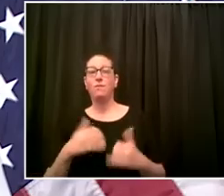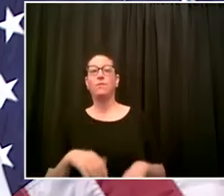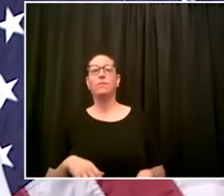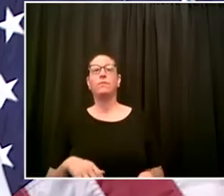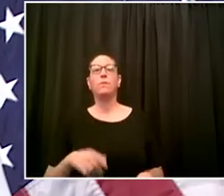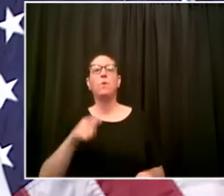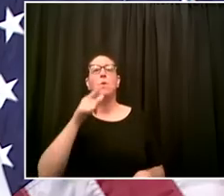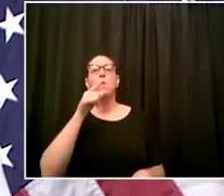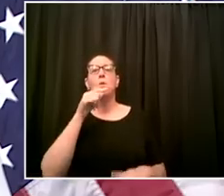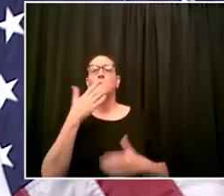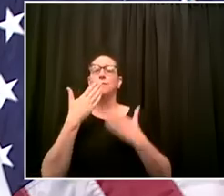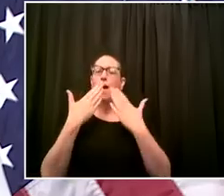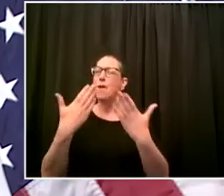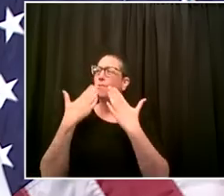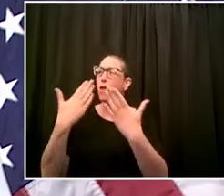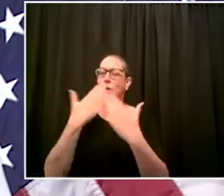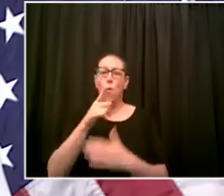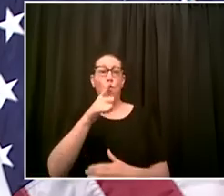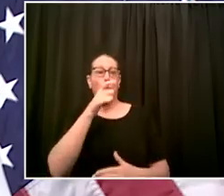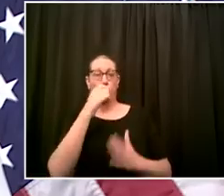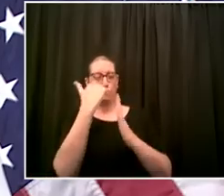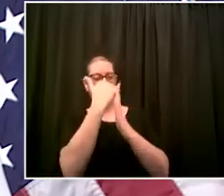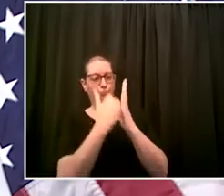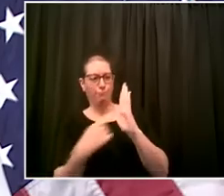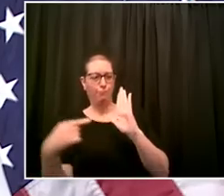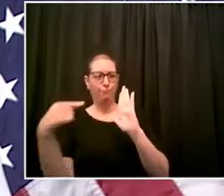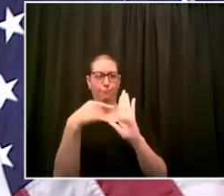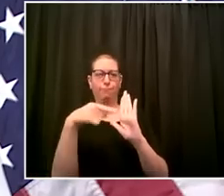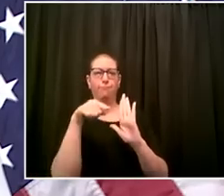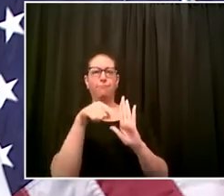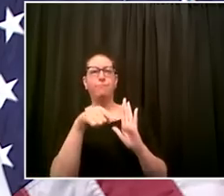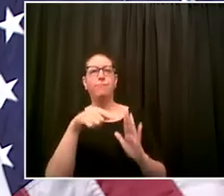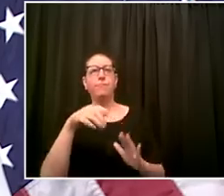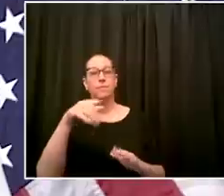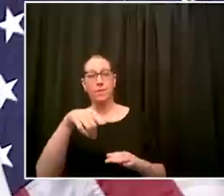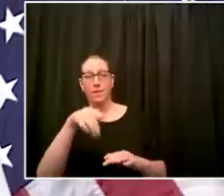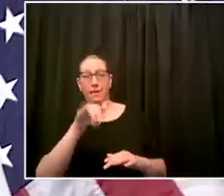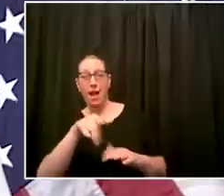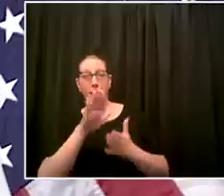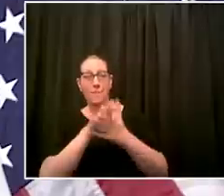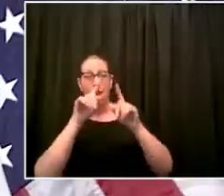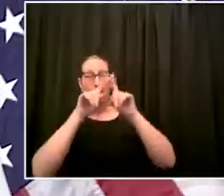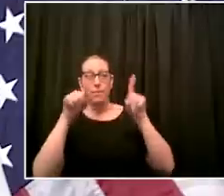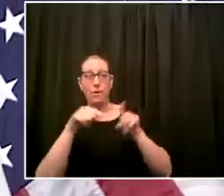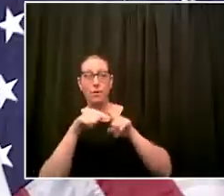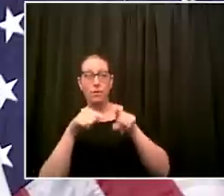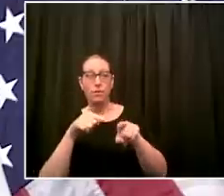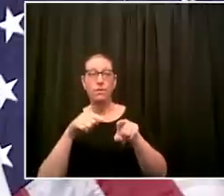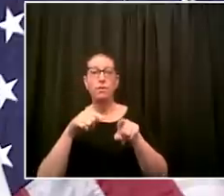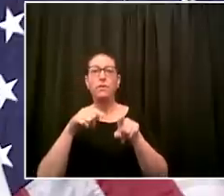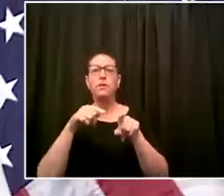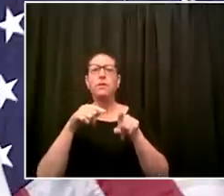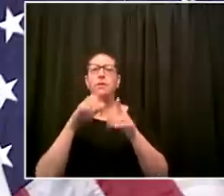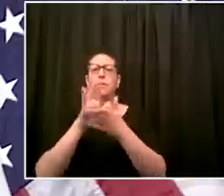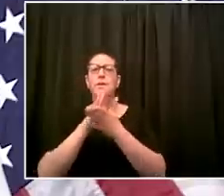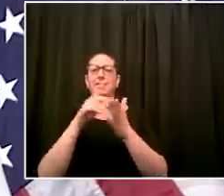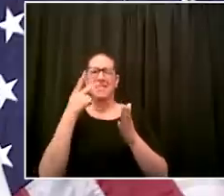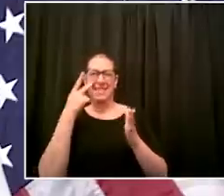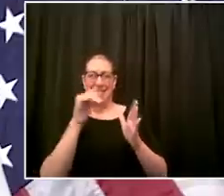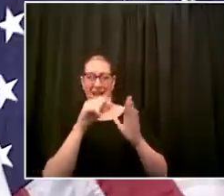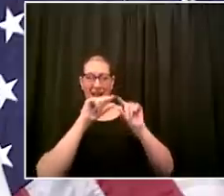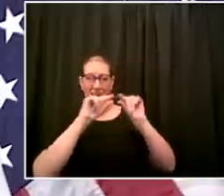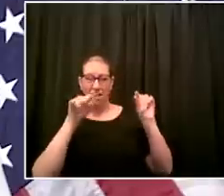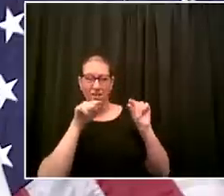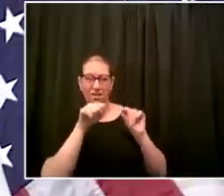these things here in their nice protective package the swabs that comes from